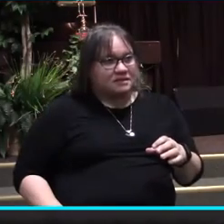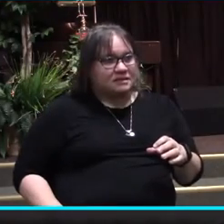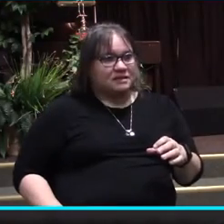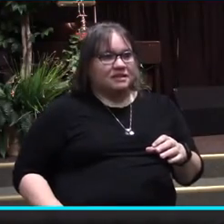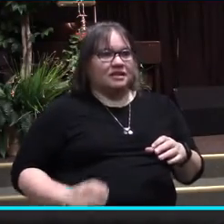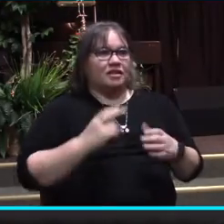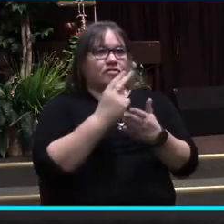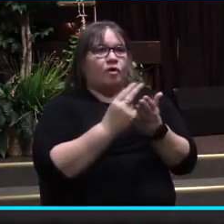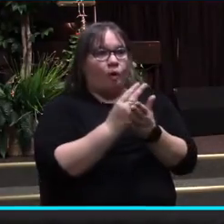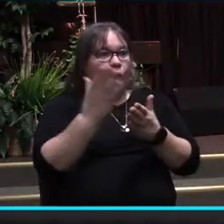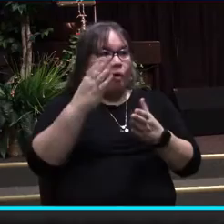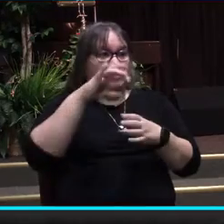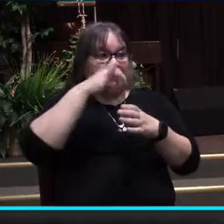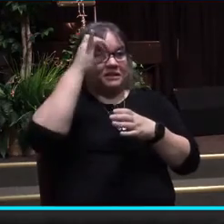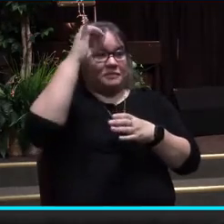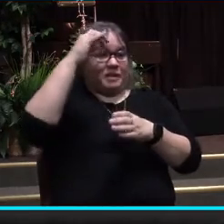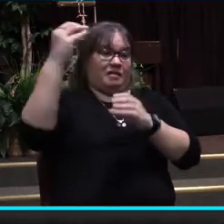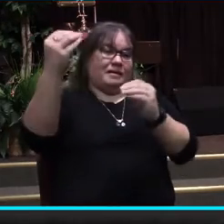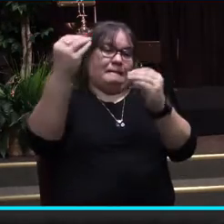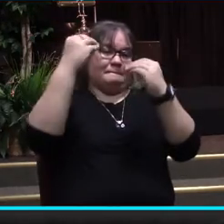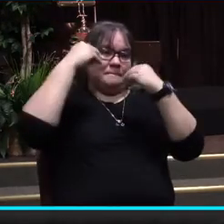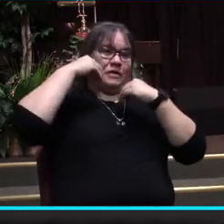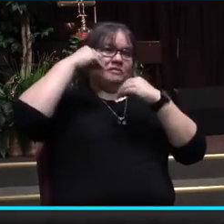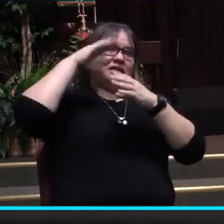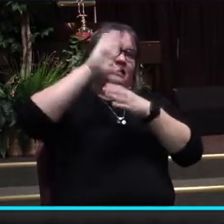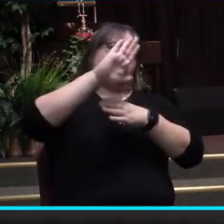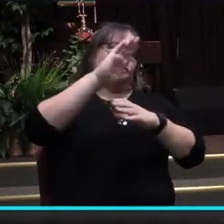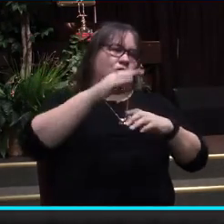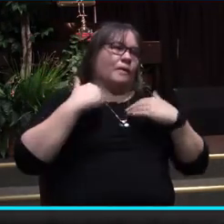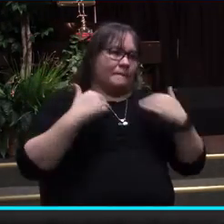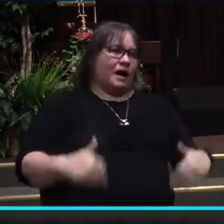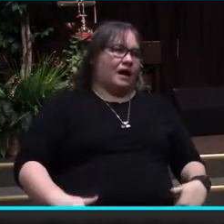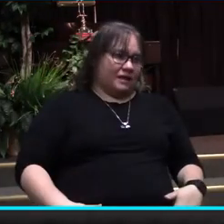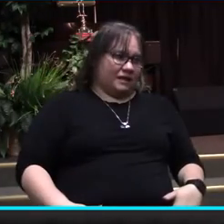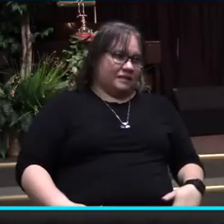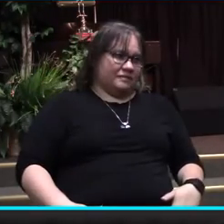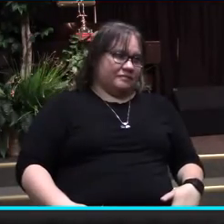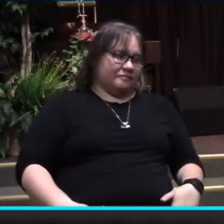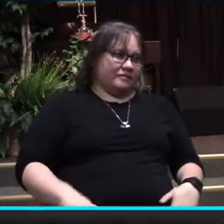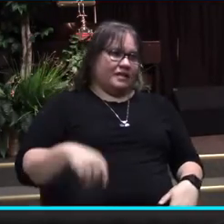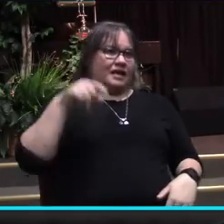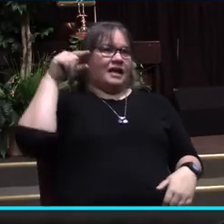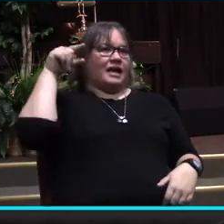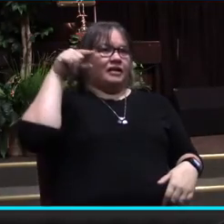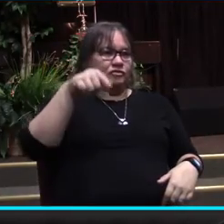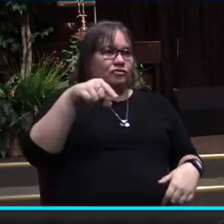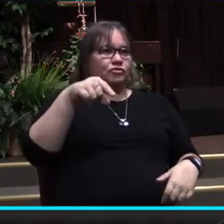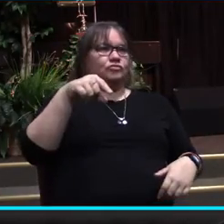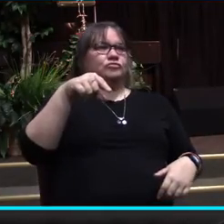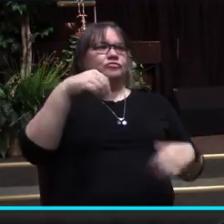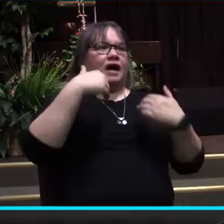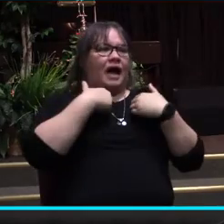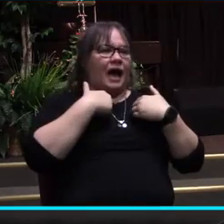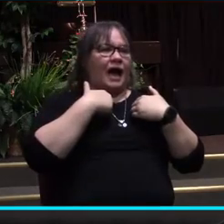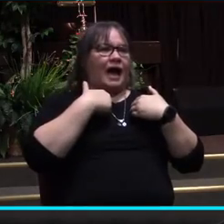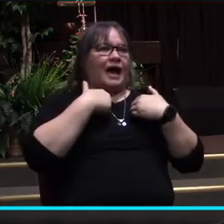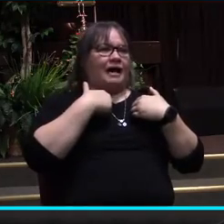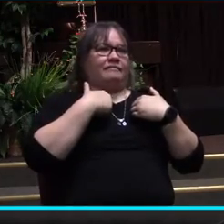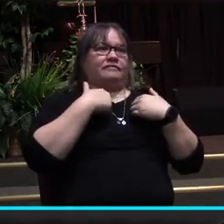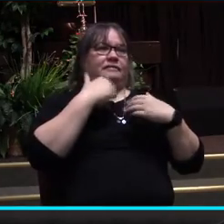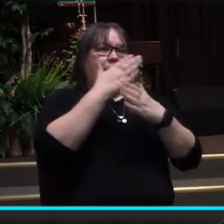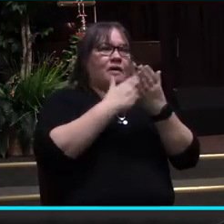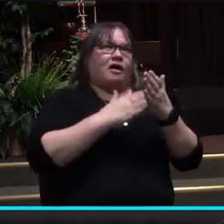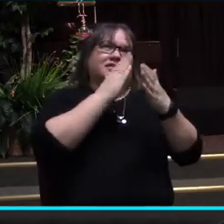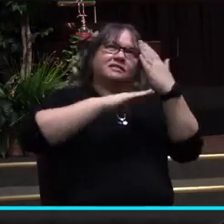Holy Spirit has moved into your body and you house a piece of deity.